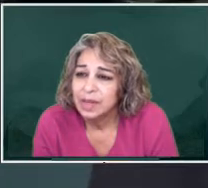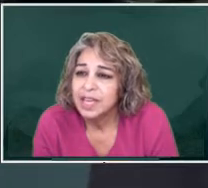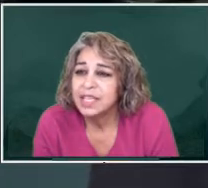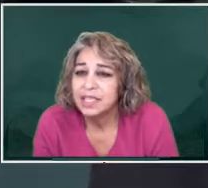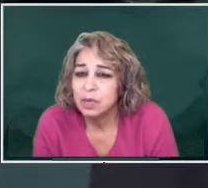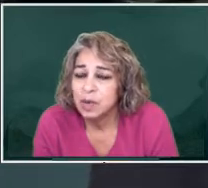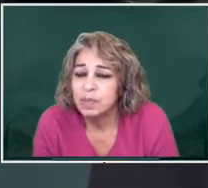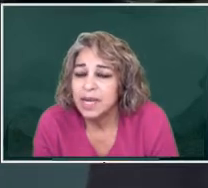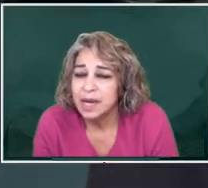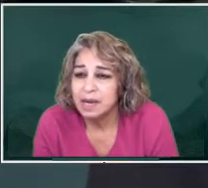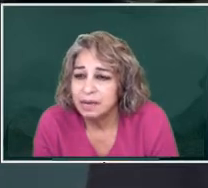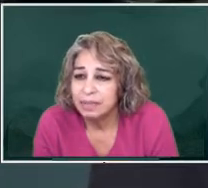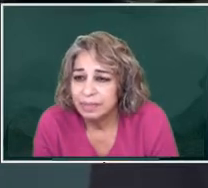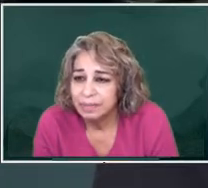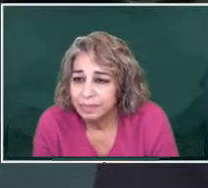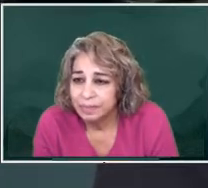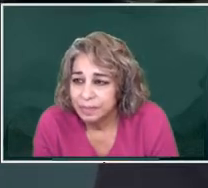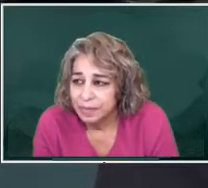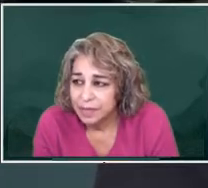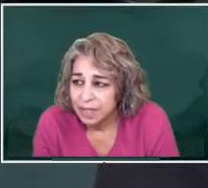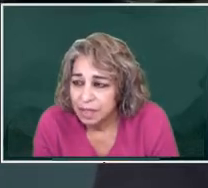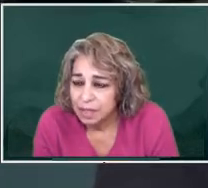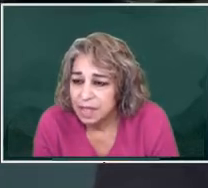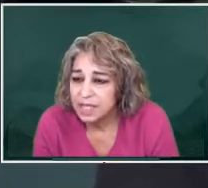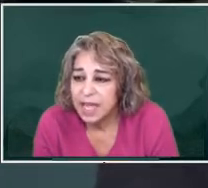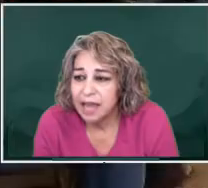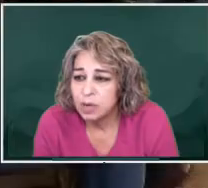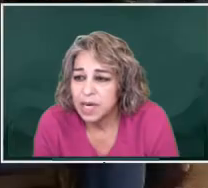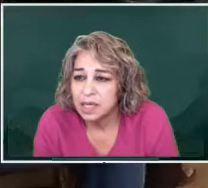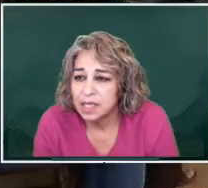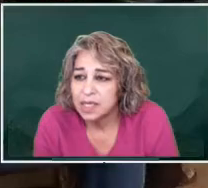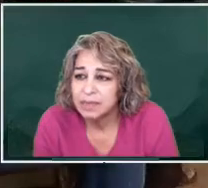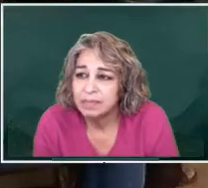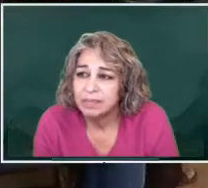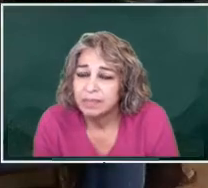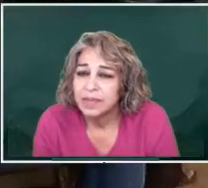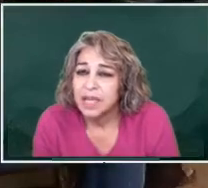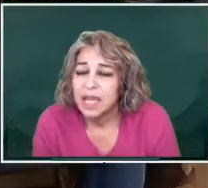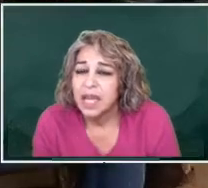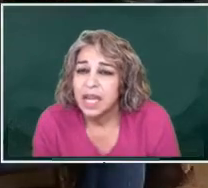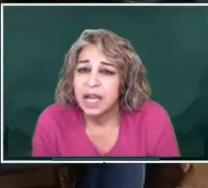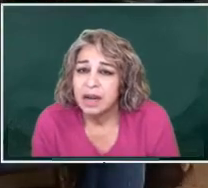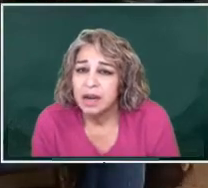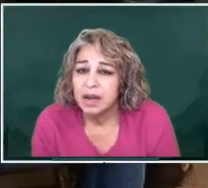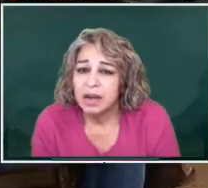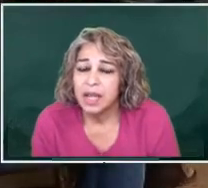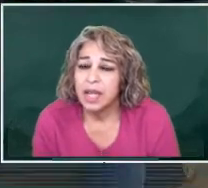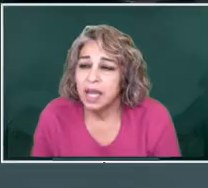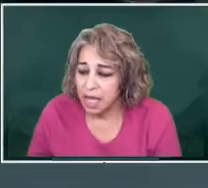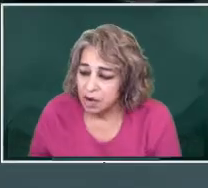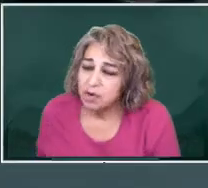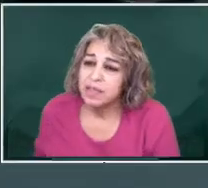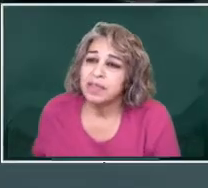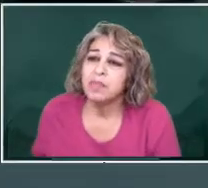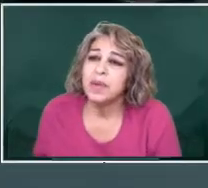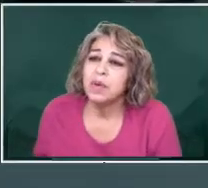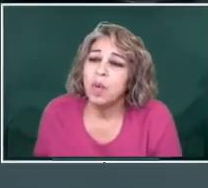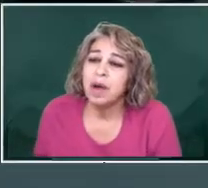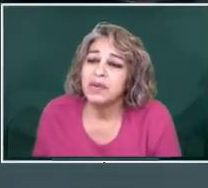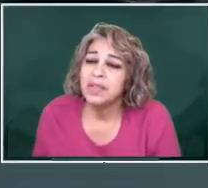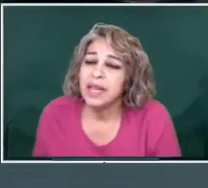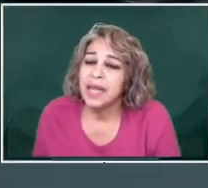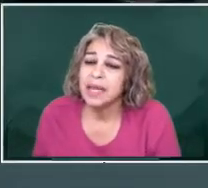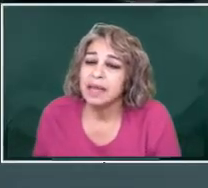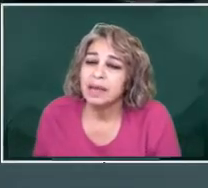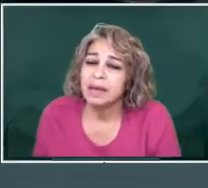Yes, it will be done, this aqueduct, in order that there be